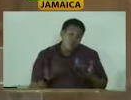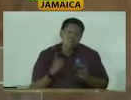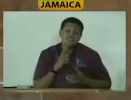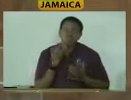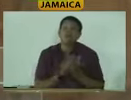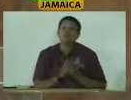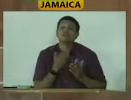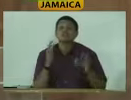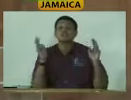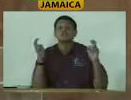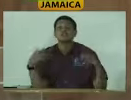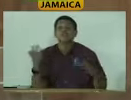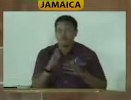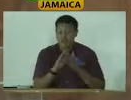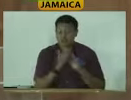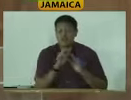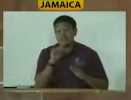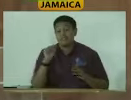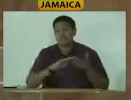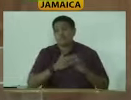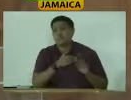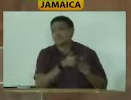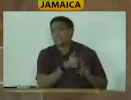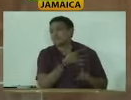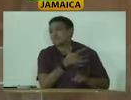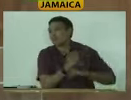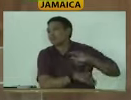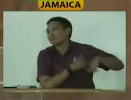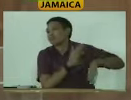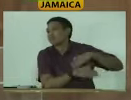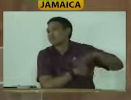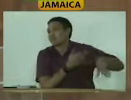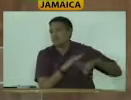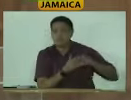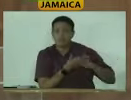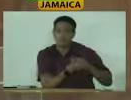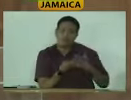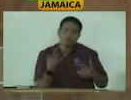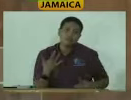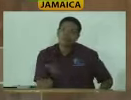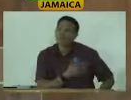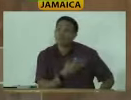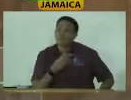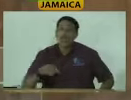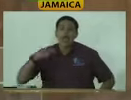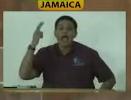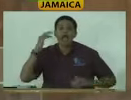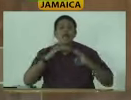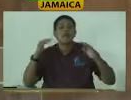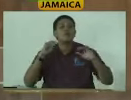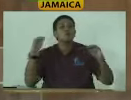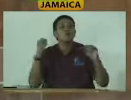community of persons with disabilities is one of the most disadvantaged communities in Jamaica. Very high levels of unemployment.